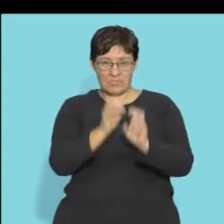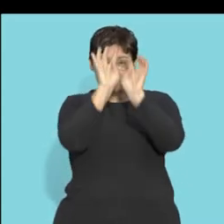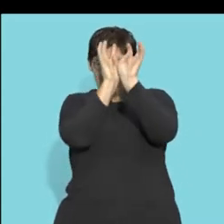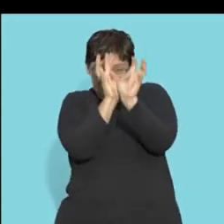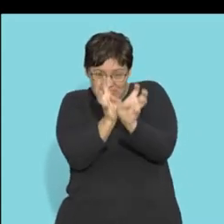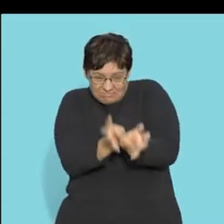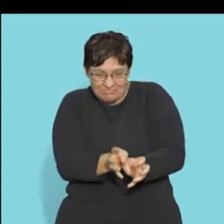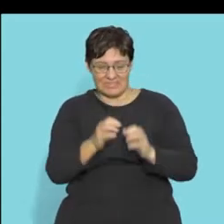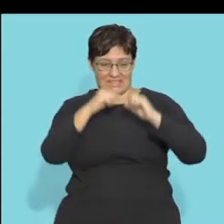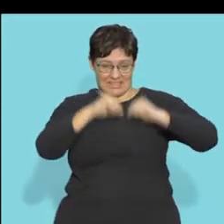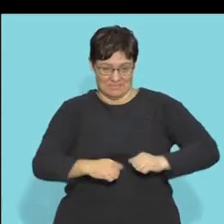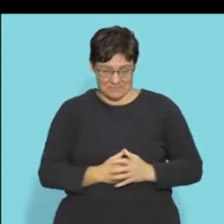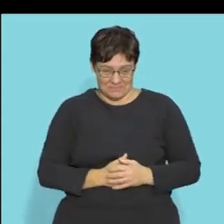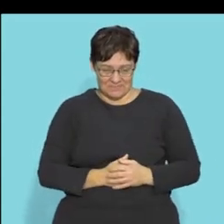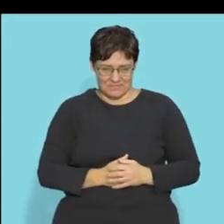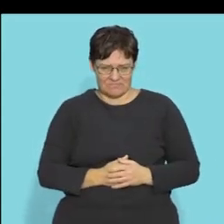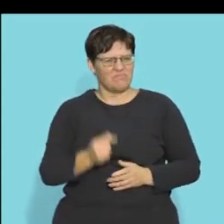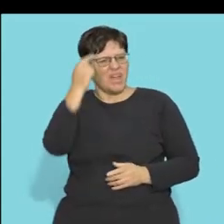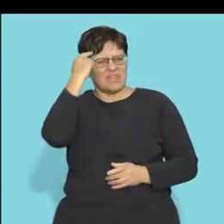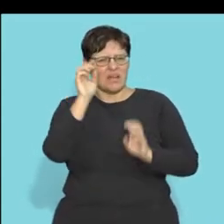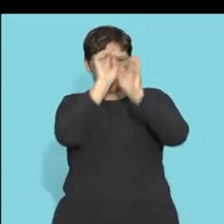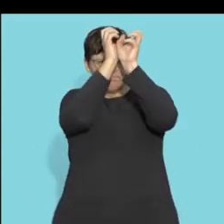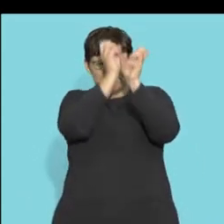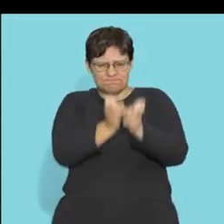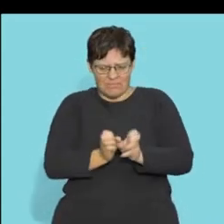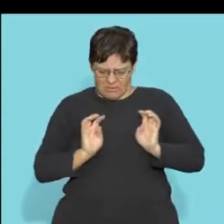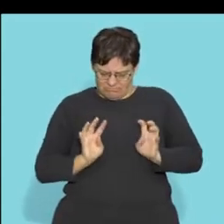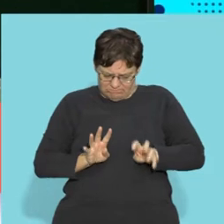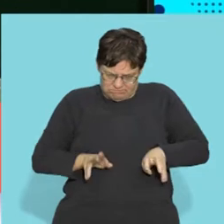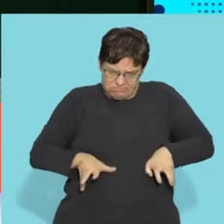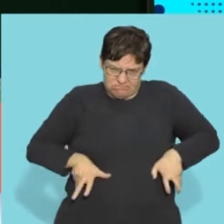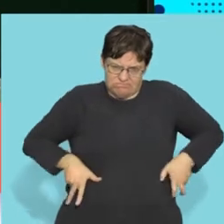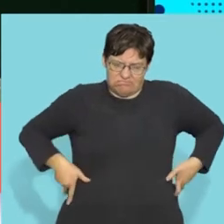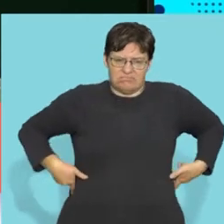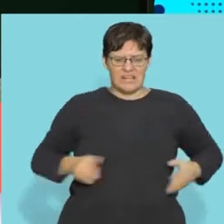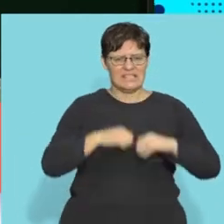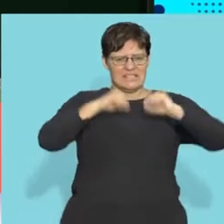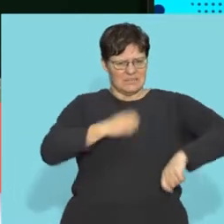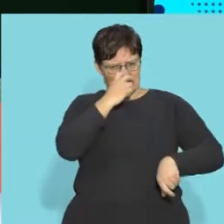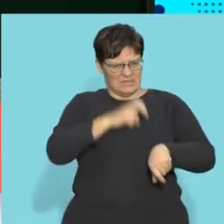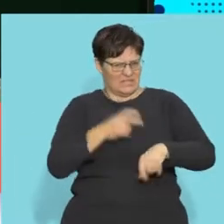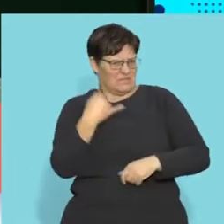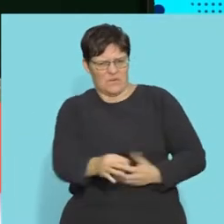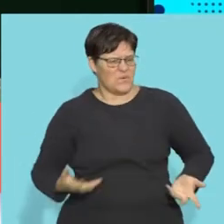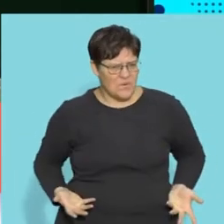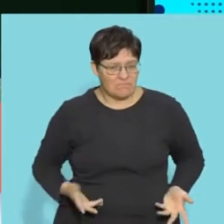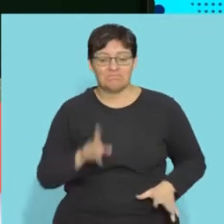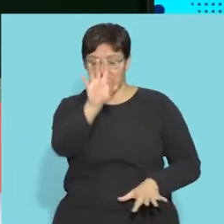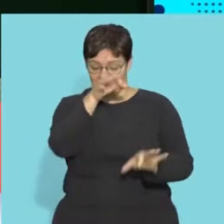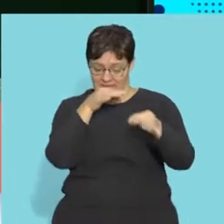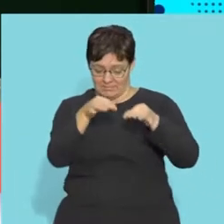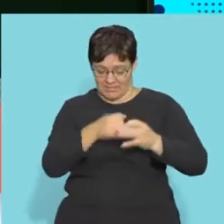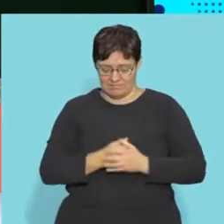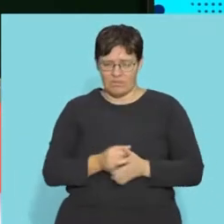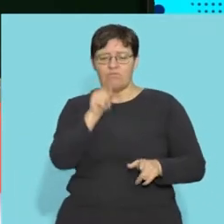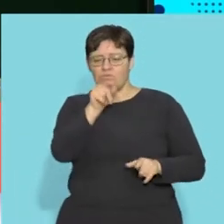So have you ever wondered why you even need a nervous system? Well, let me tell you why. Just imagine you